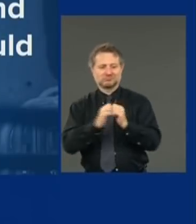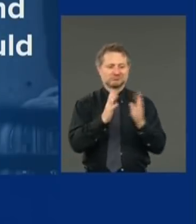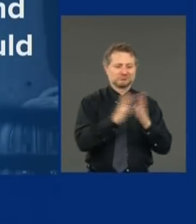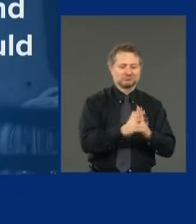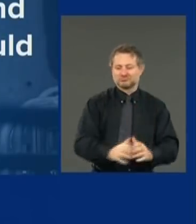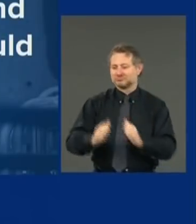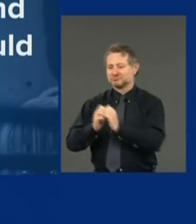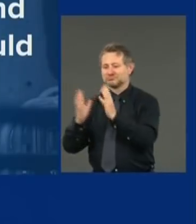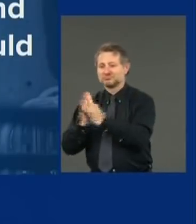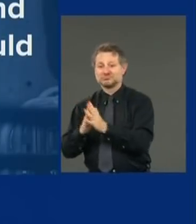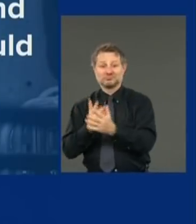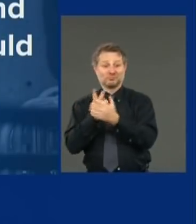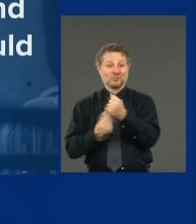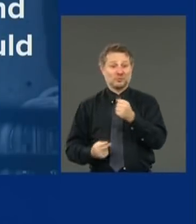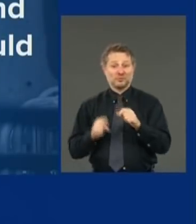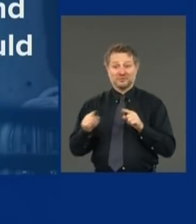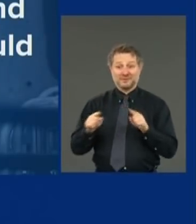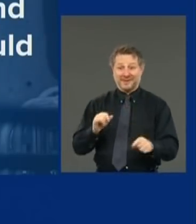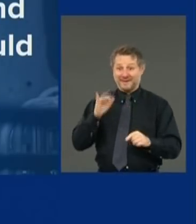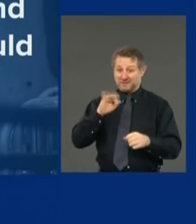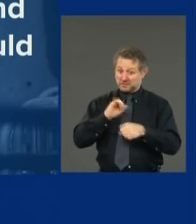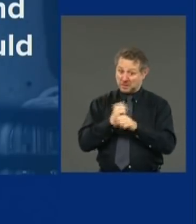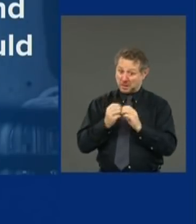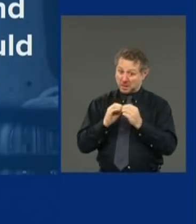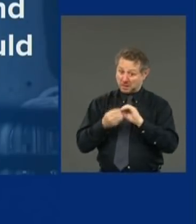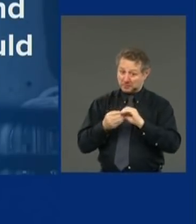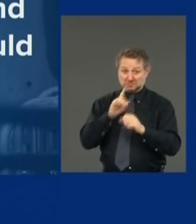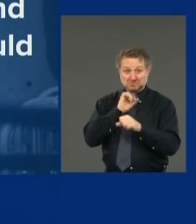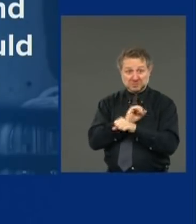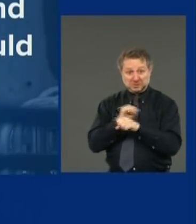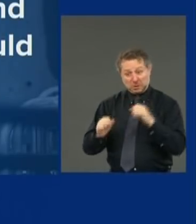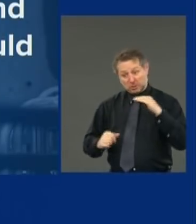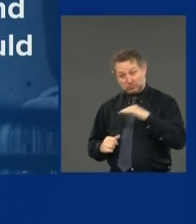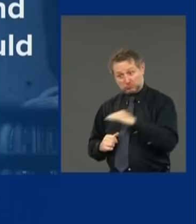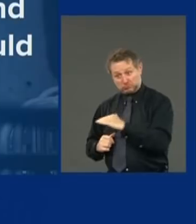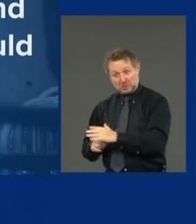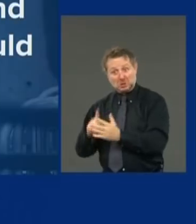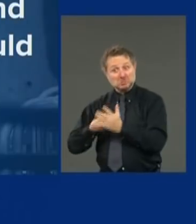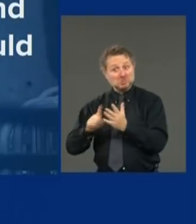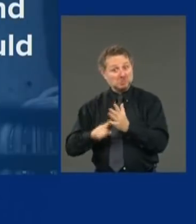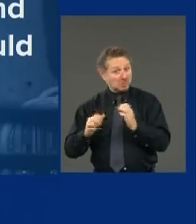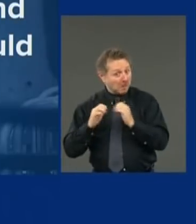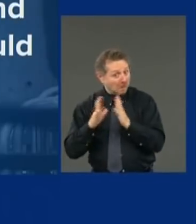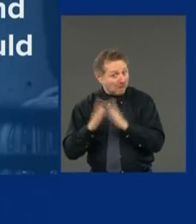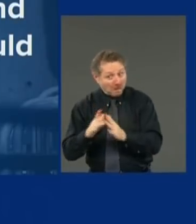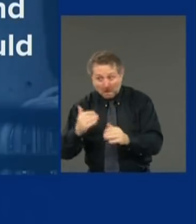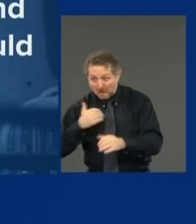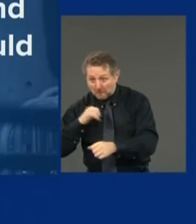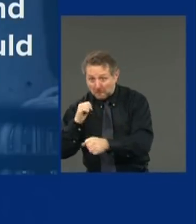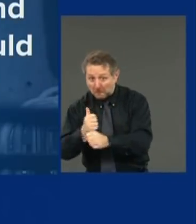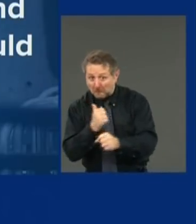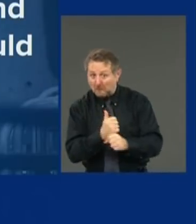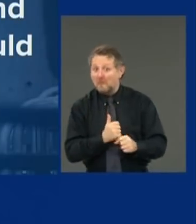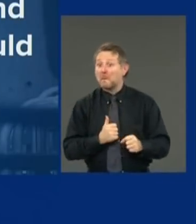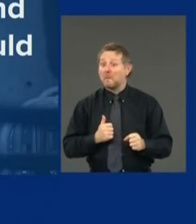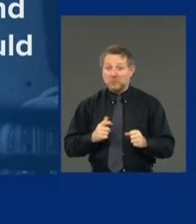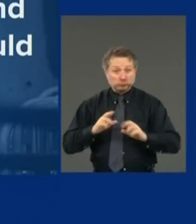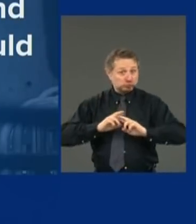But if the number of deaths continues to decline, they get their tracing up and online,